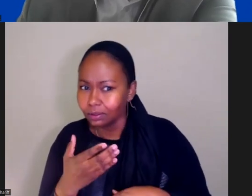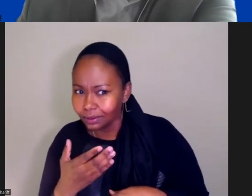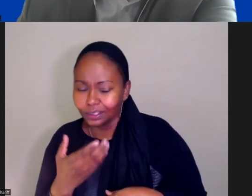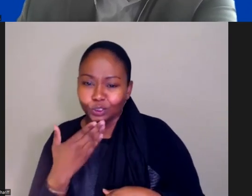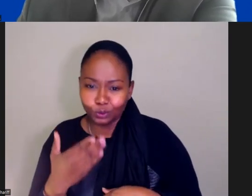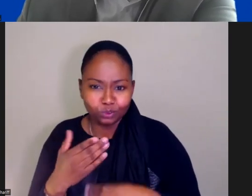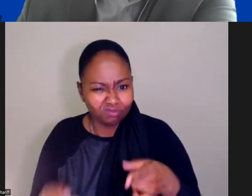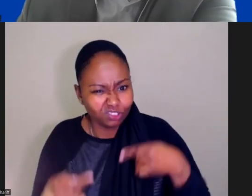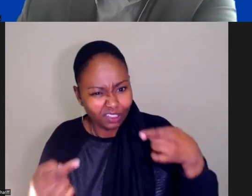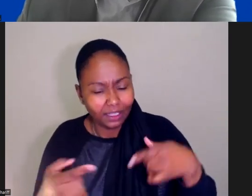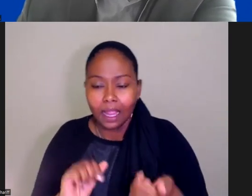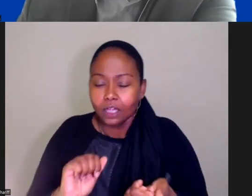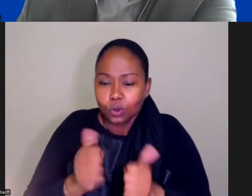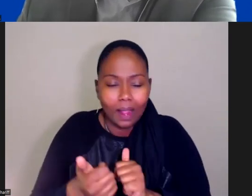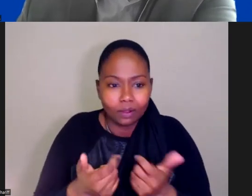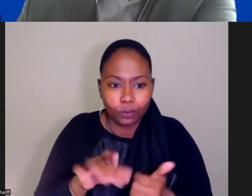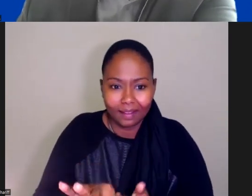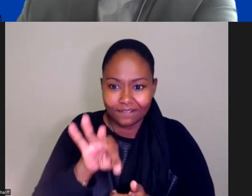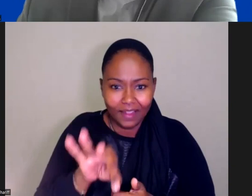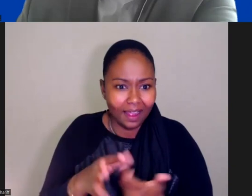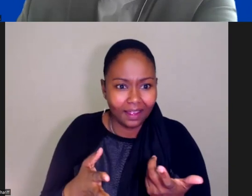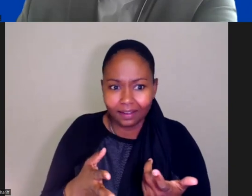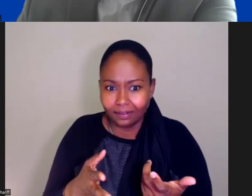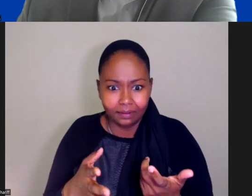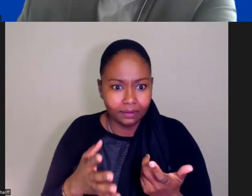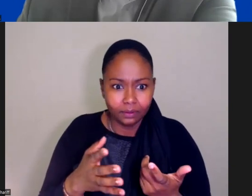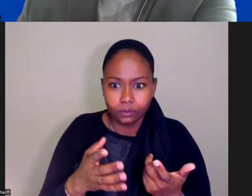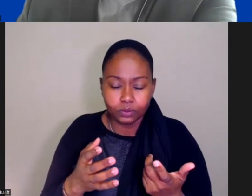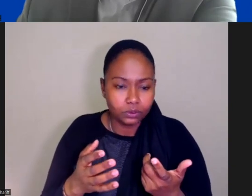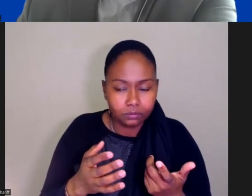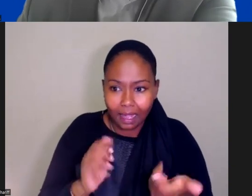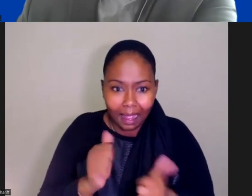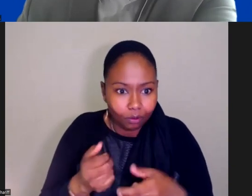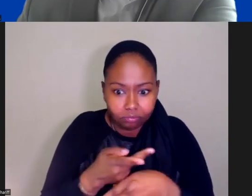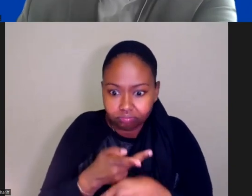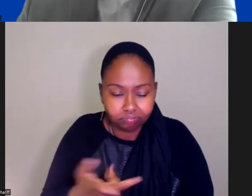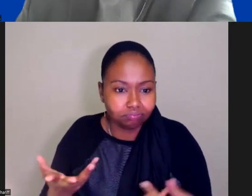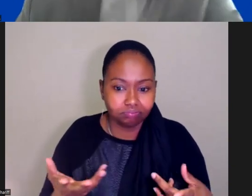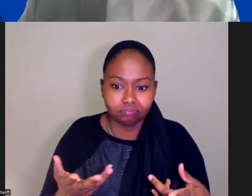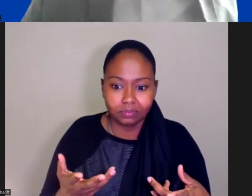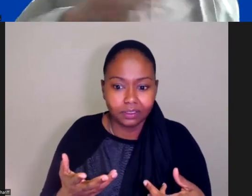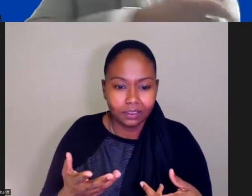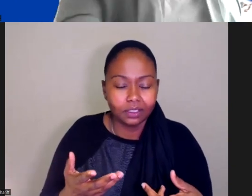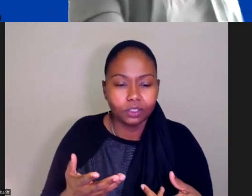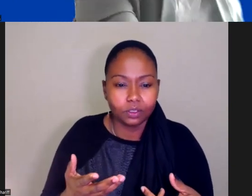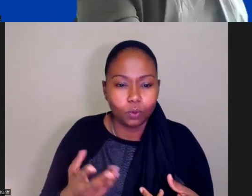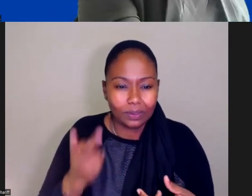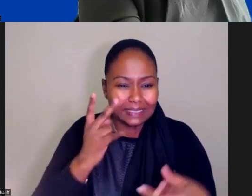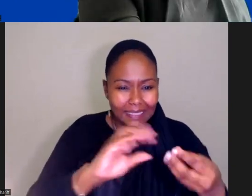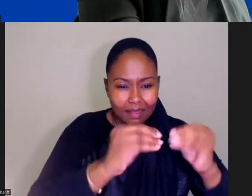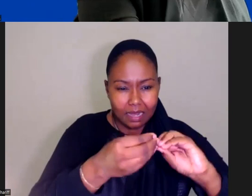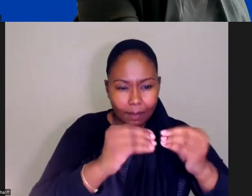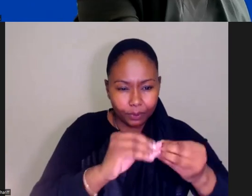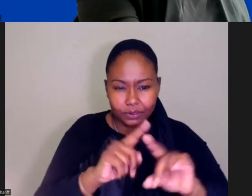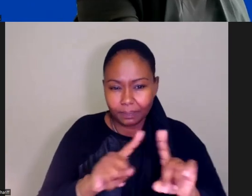that in the score, right? If the score is low, how do we then dig in and see which communities are the ones that are actually within a category like race